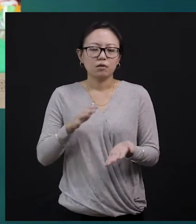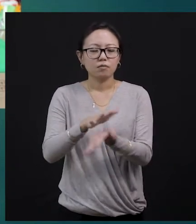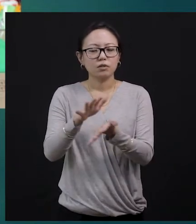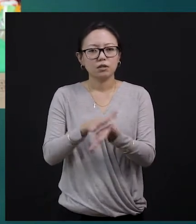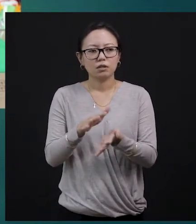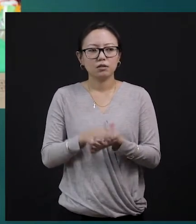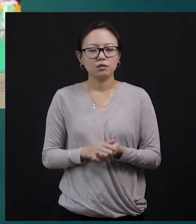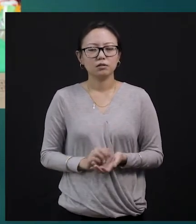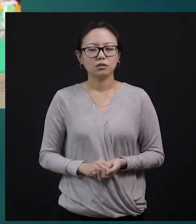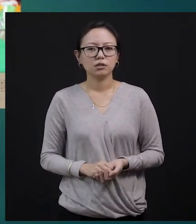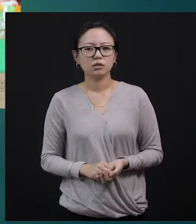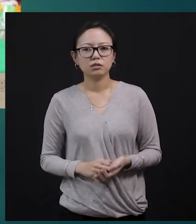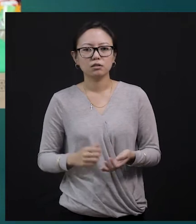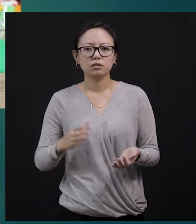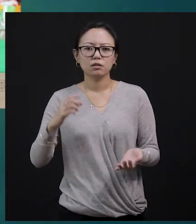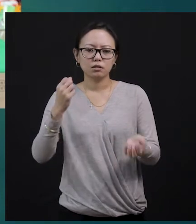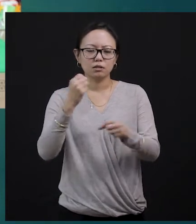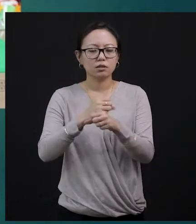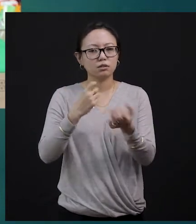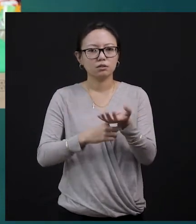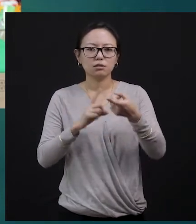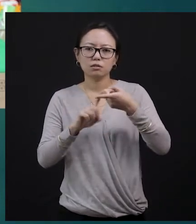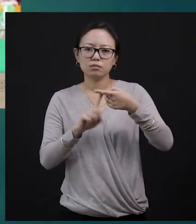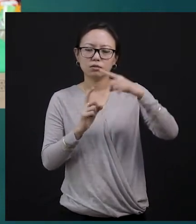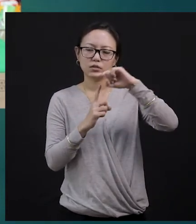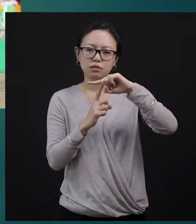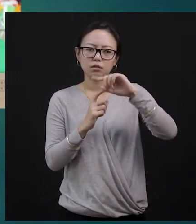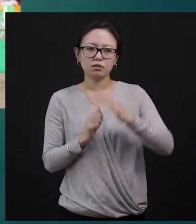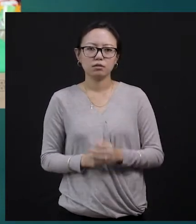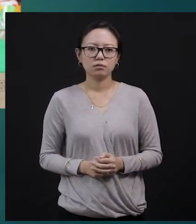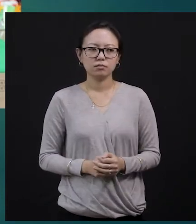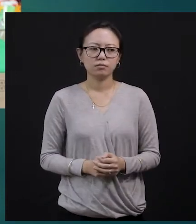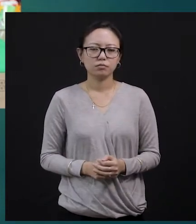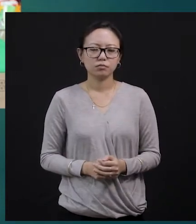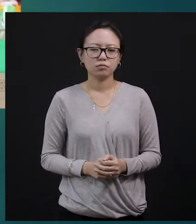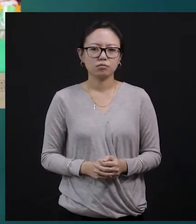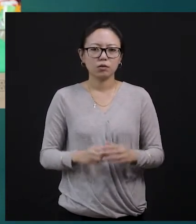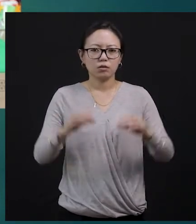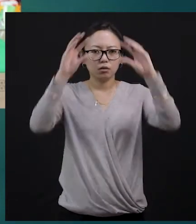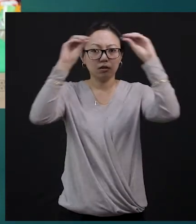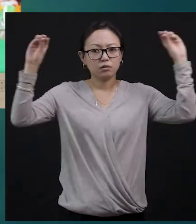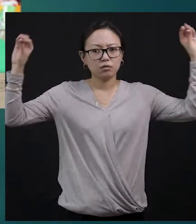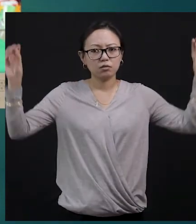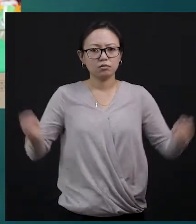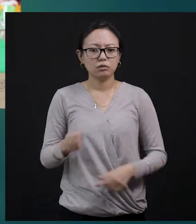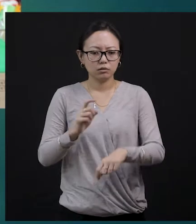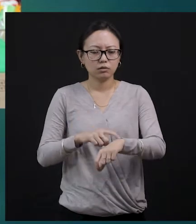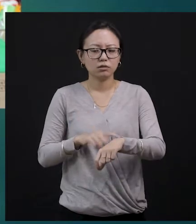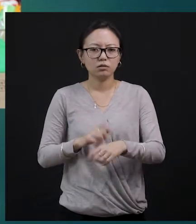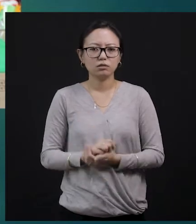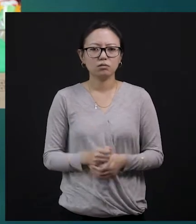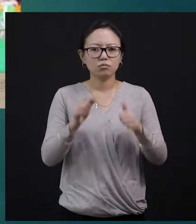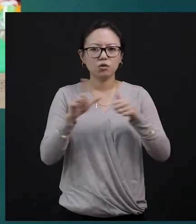have to understand. We all greet one another during festivals. And so even the Muslims do the same thing. This is how they greet one another